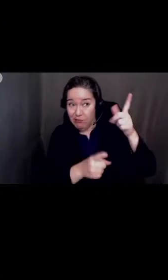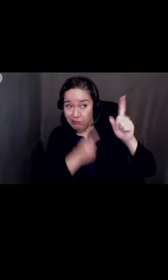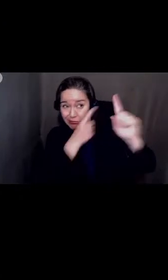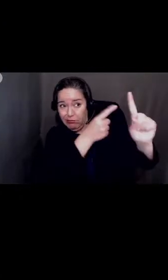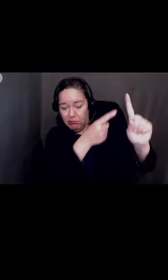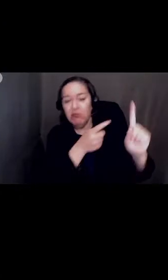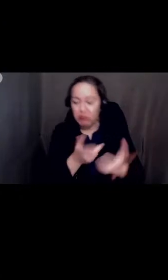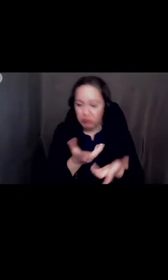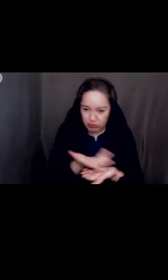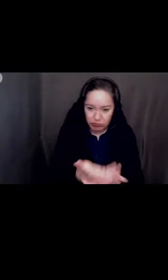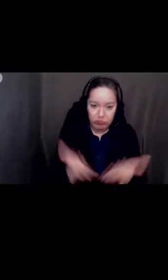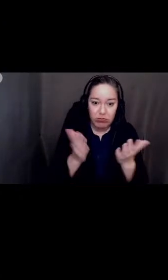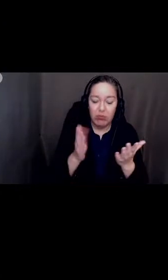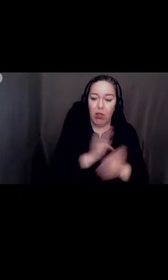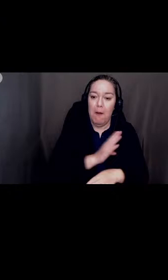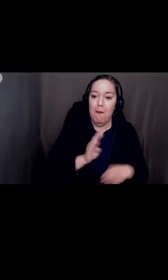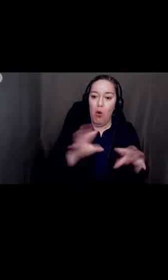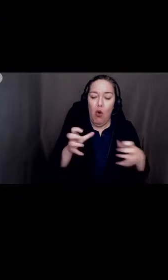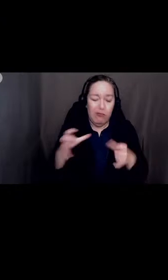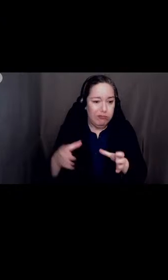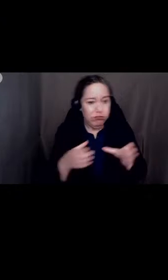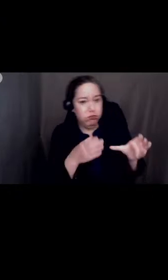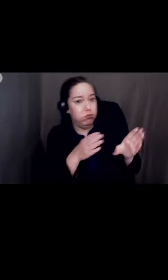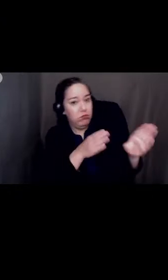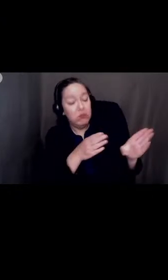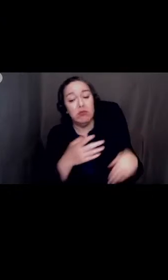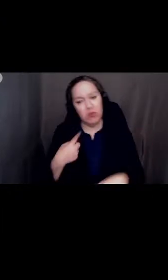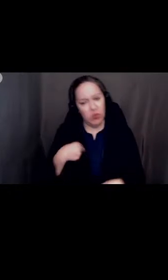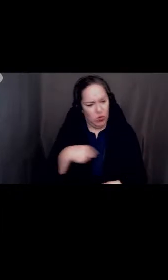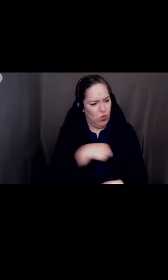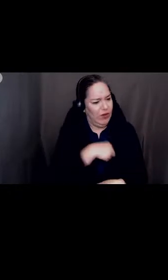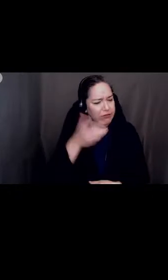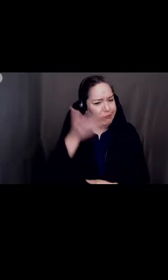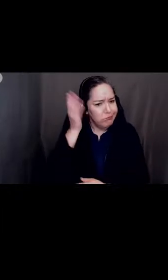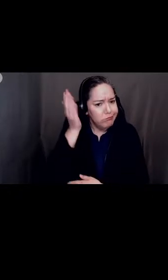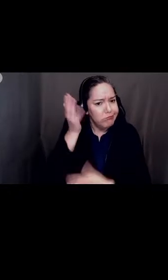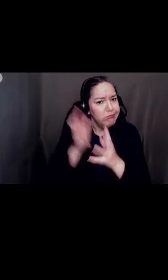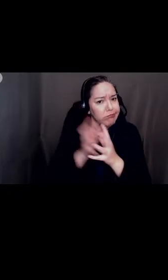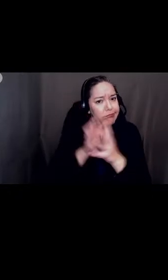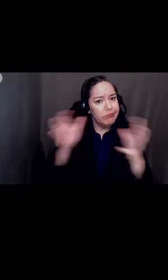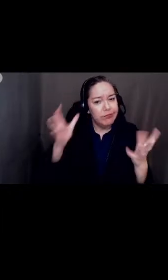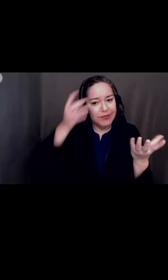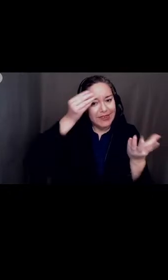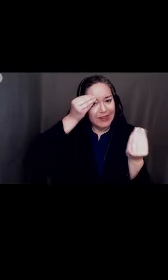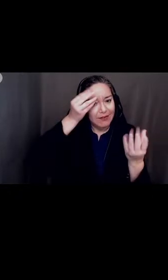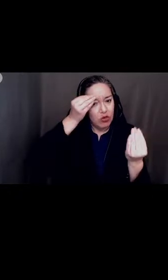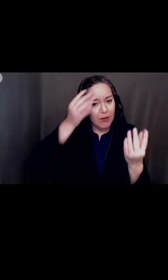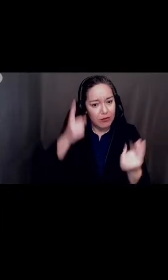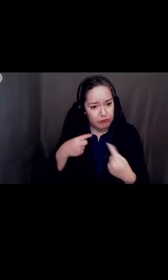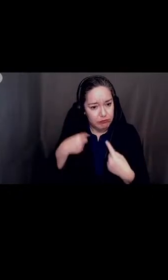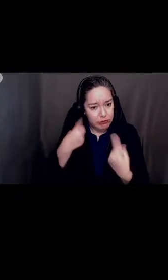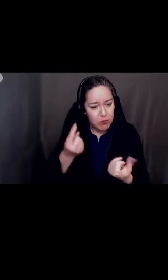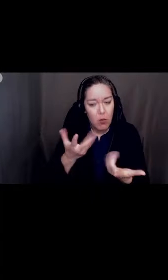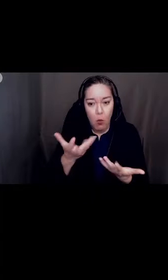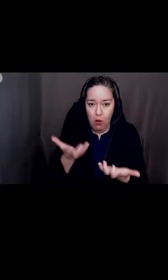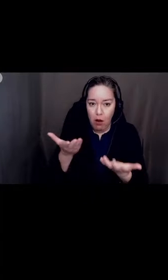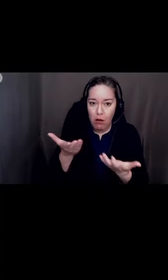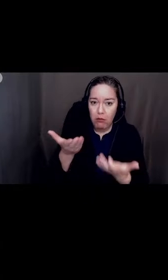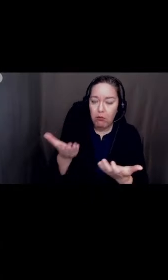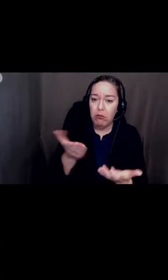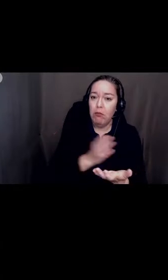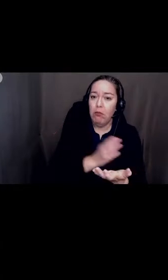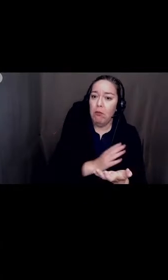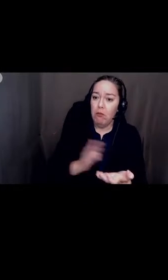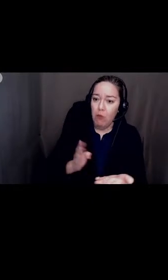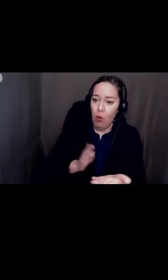this. So, because we've presented quite a bit of information at this point, and I do want to engage the board in